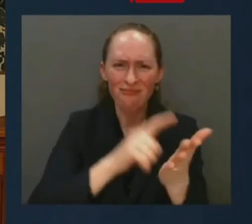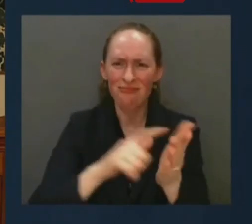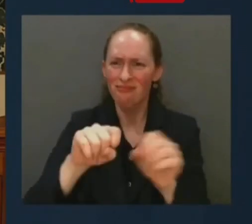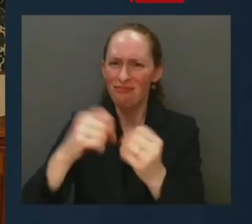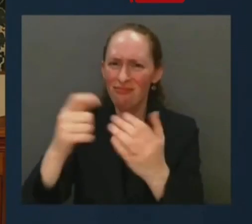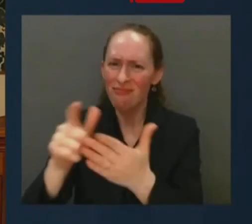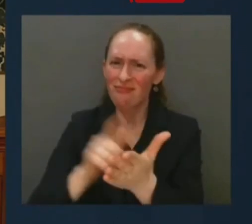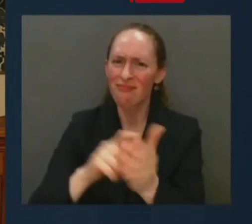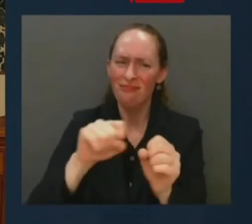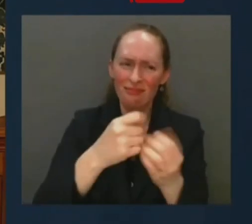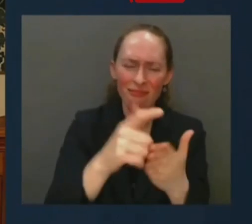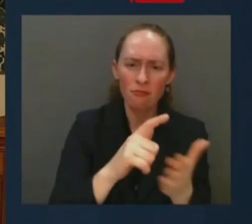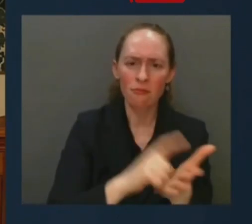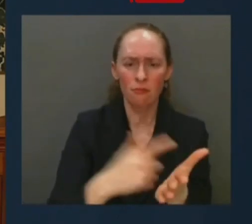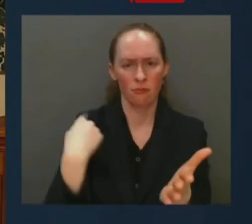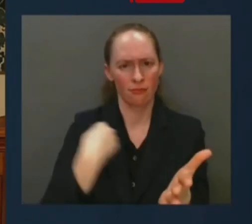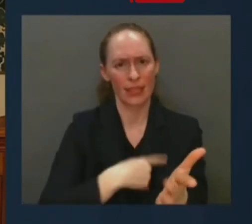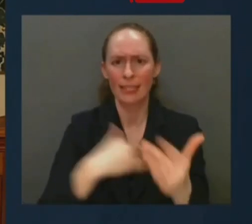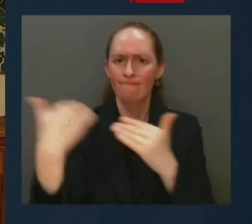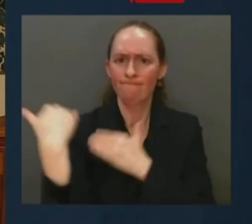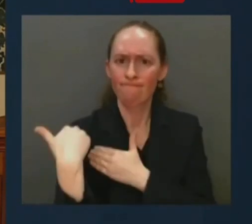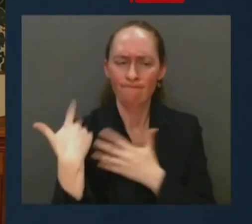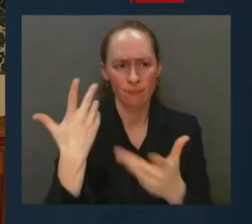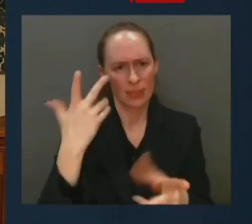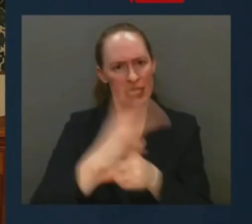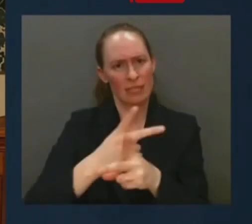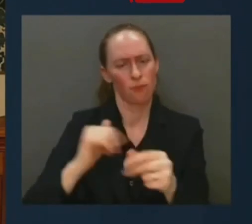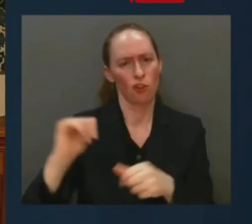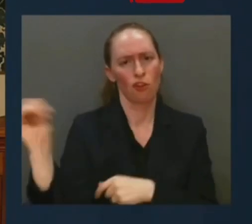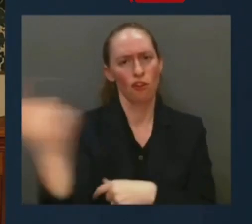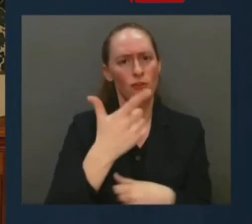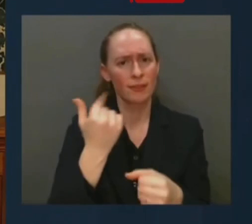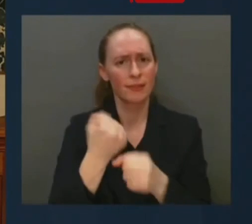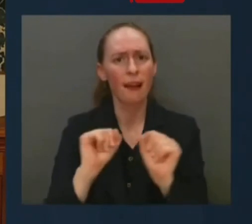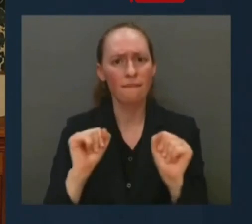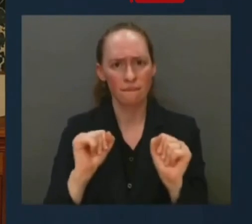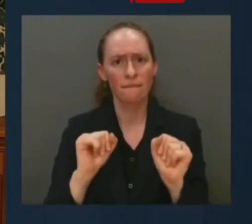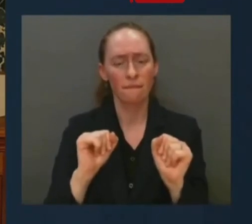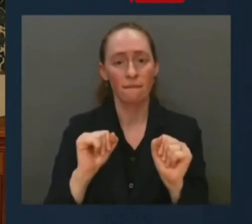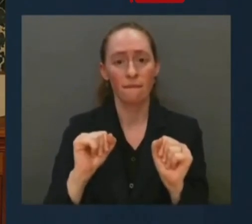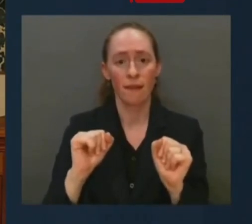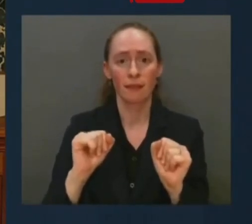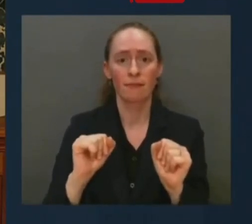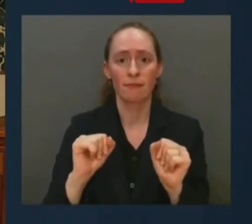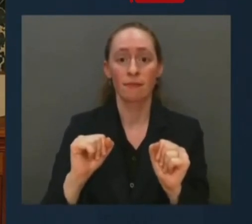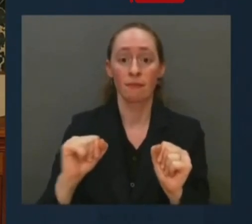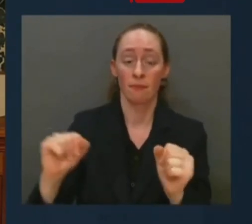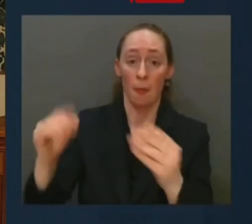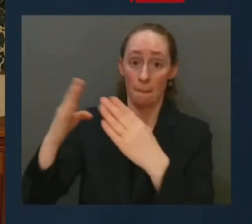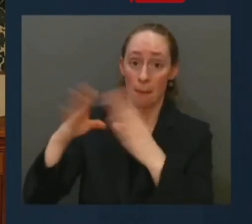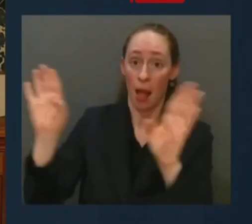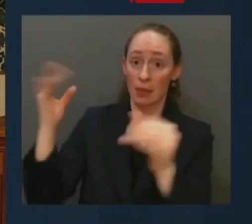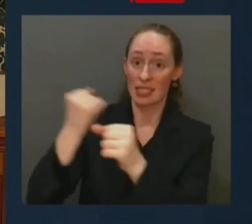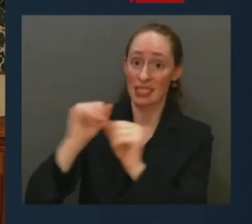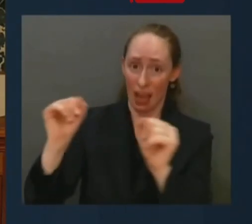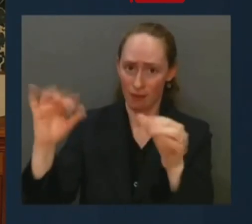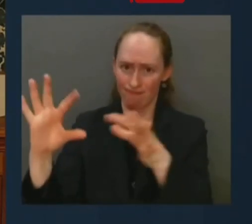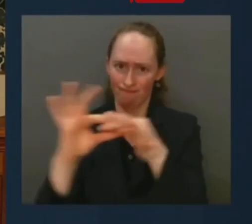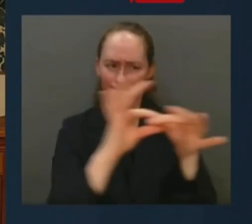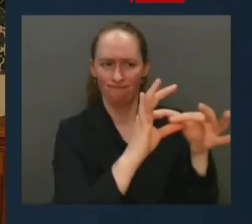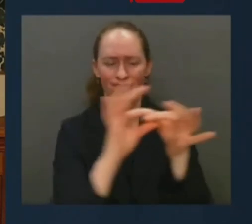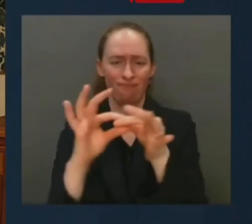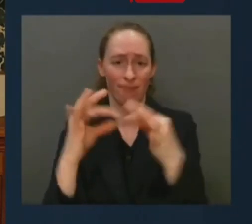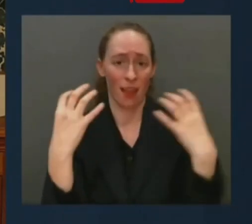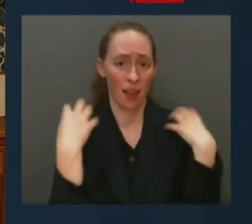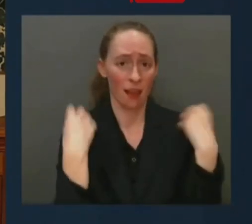Public safety depends on public trust, as all of us know. But too often, that trust is violated. Join us tonight are the